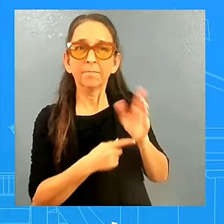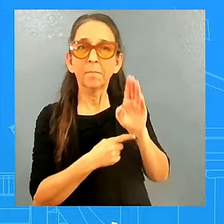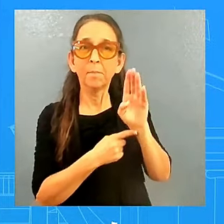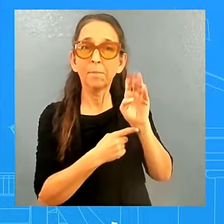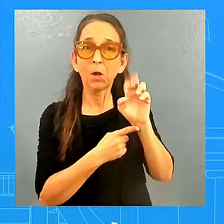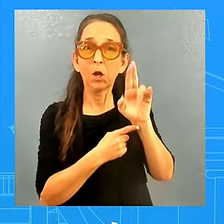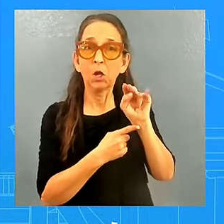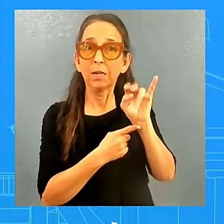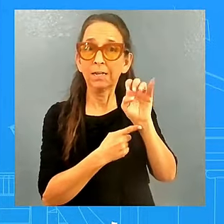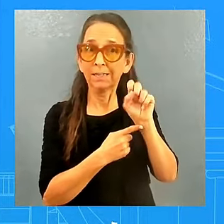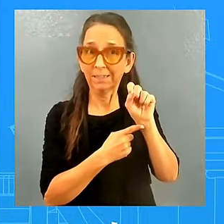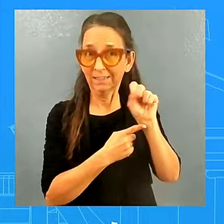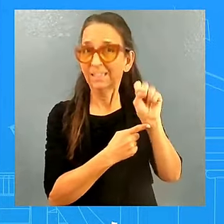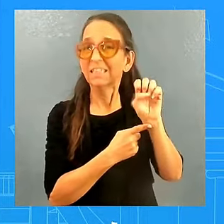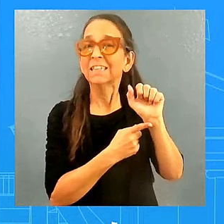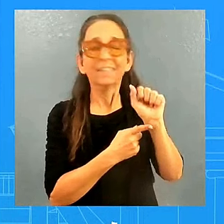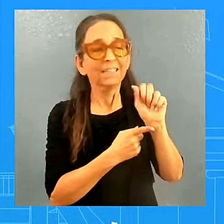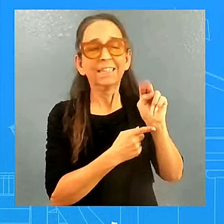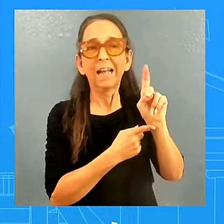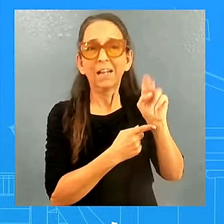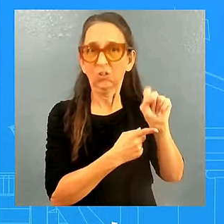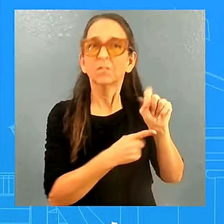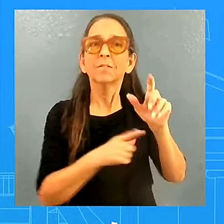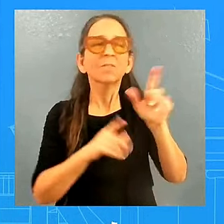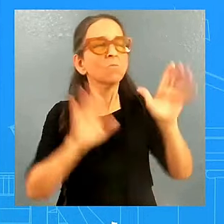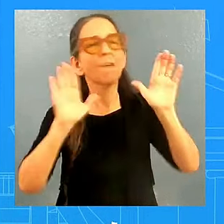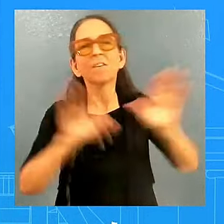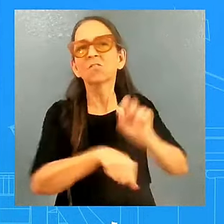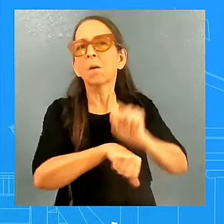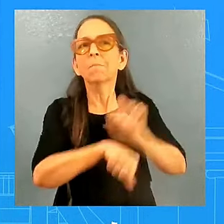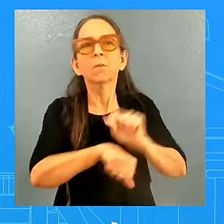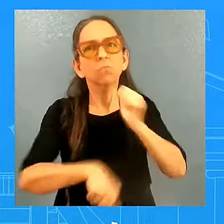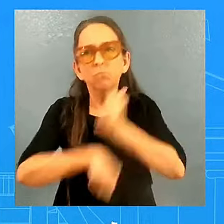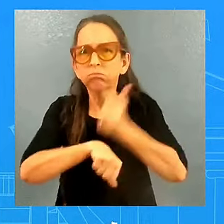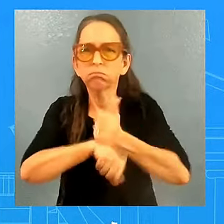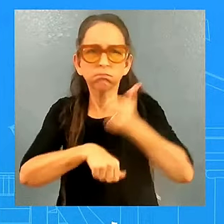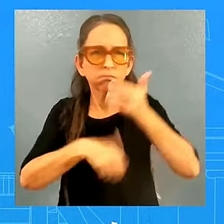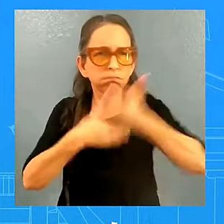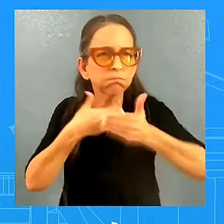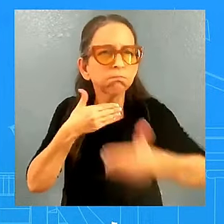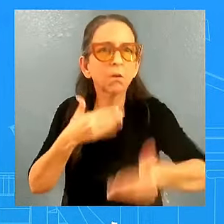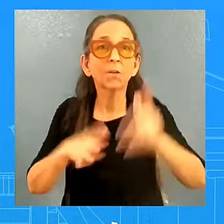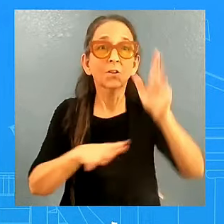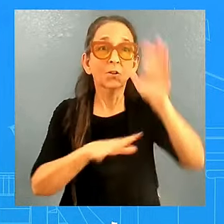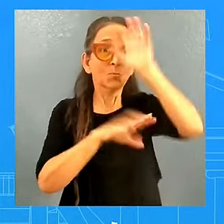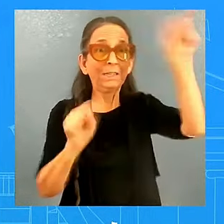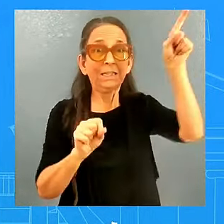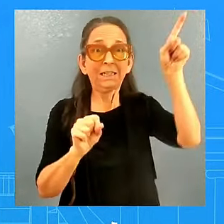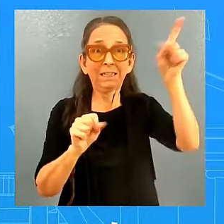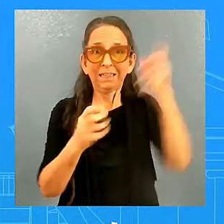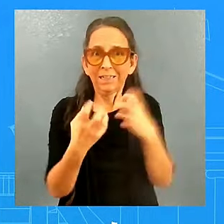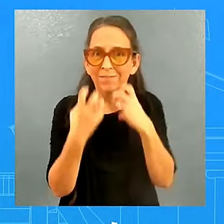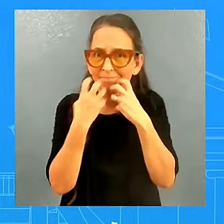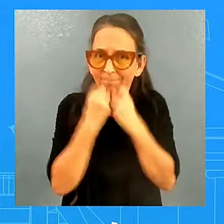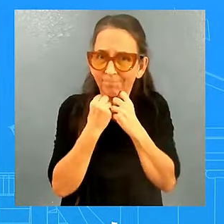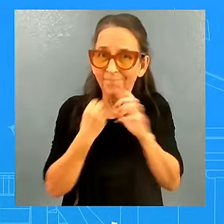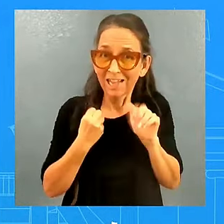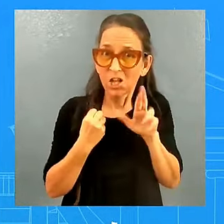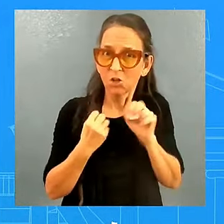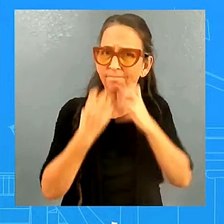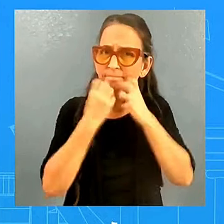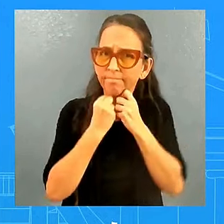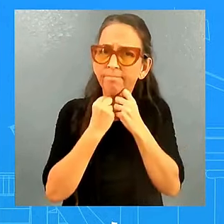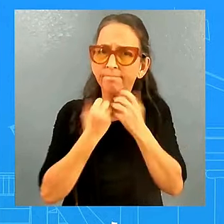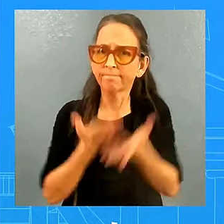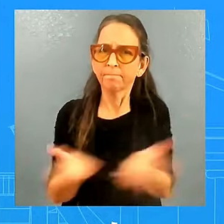to disprove that. And this is a president that cares certainly about the people who do get forgotten. The people who are